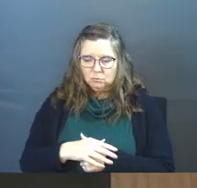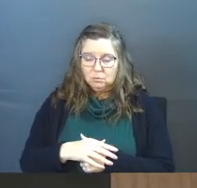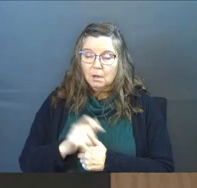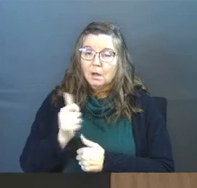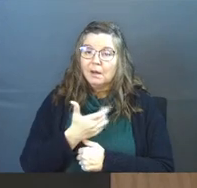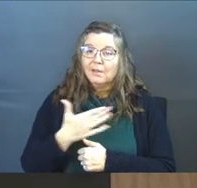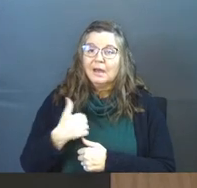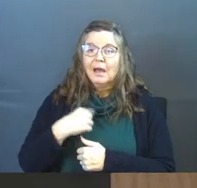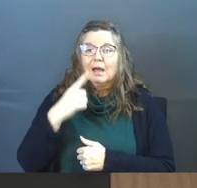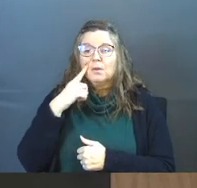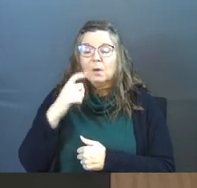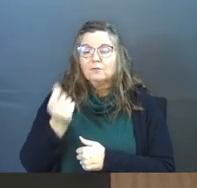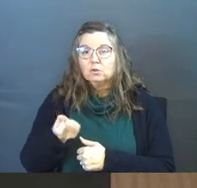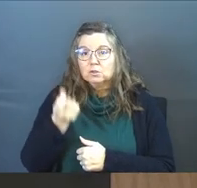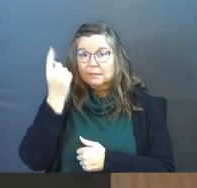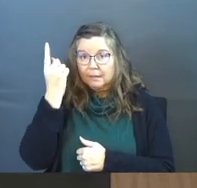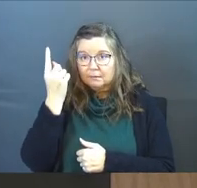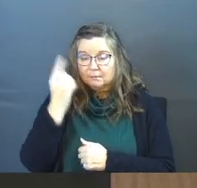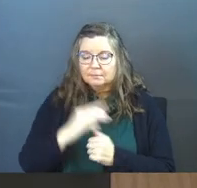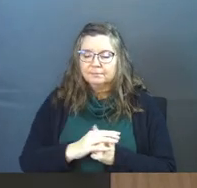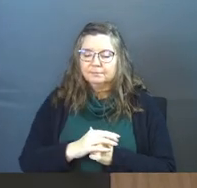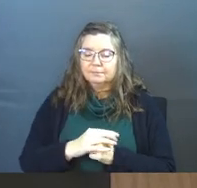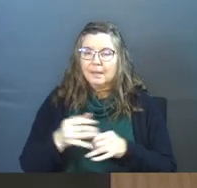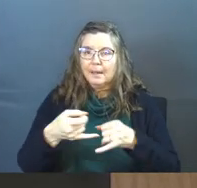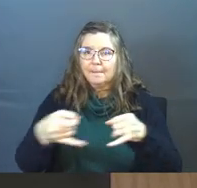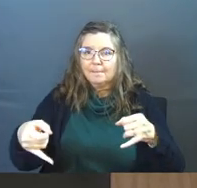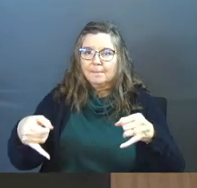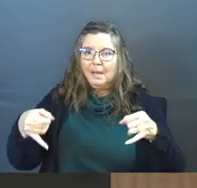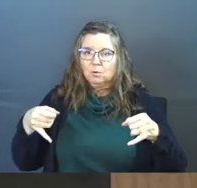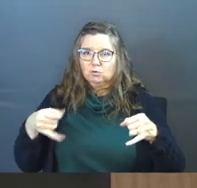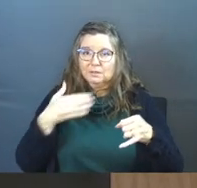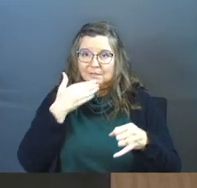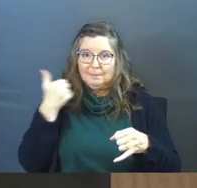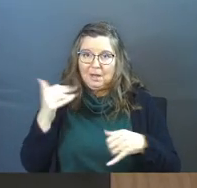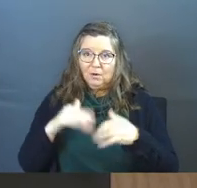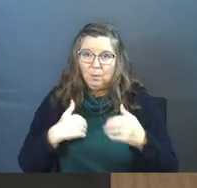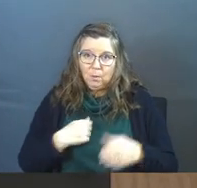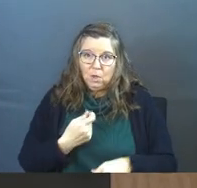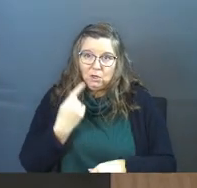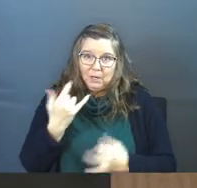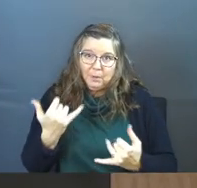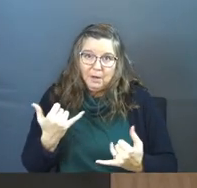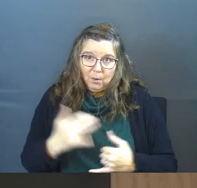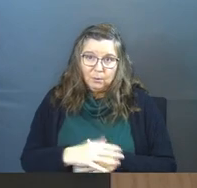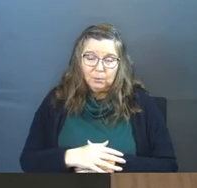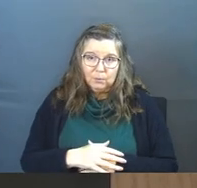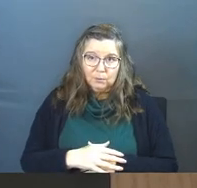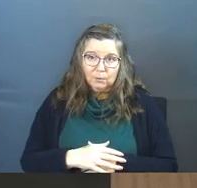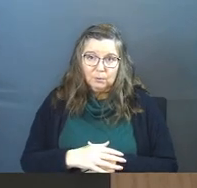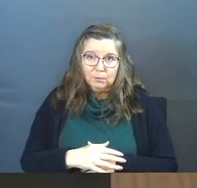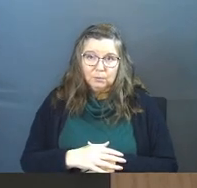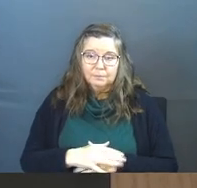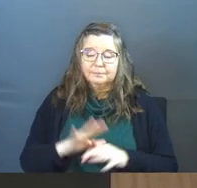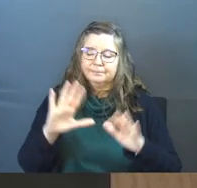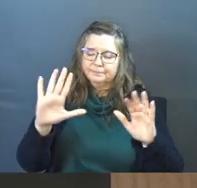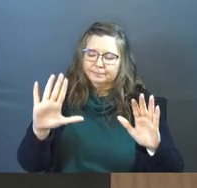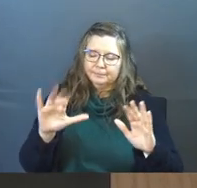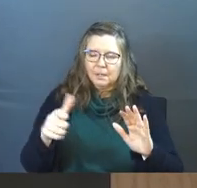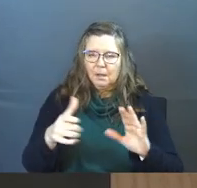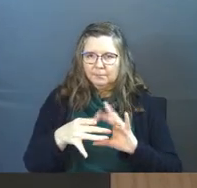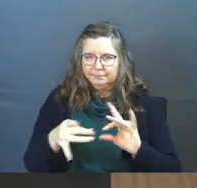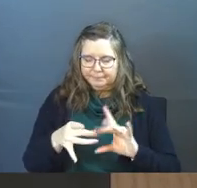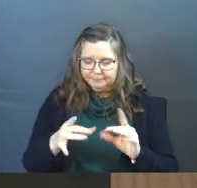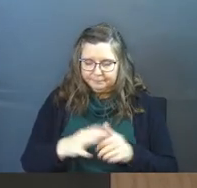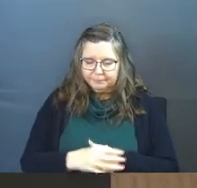Another thing is I think we've got to understand boundaries better than what we understand right now. So here's another